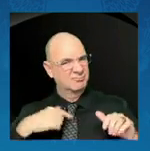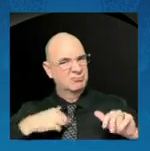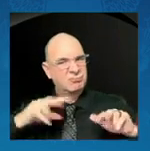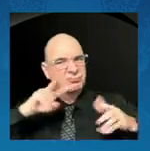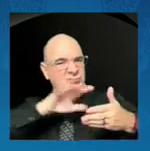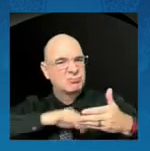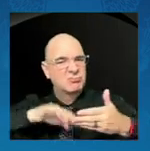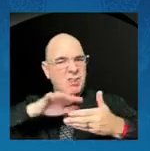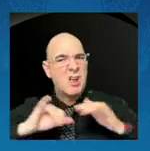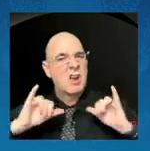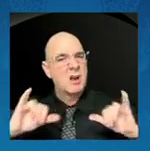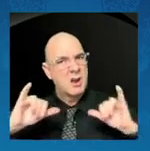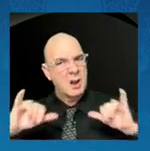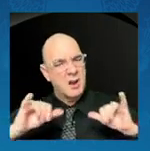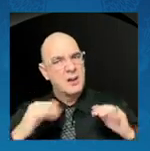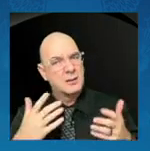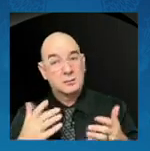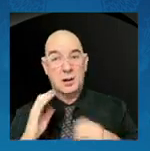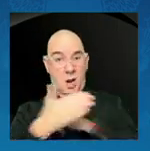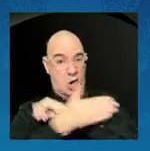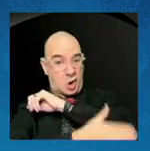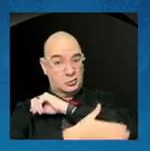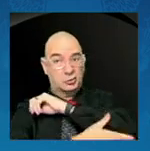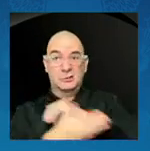and of all humanity.